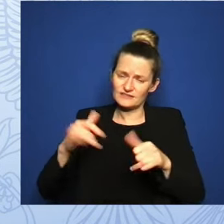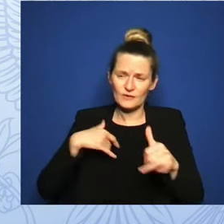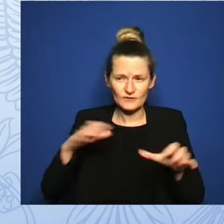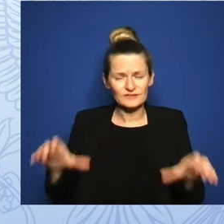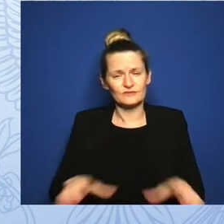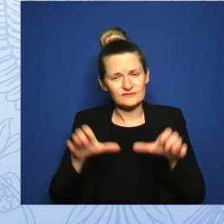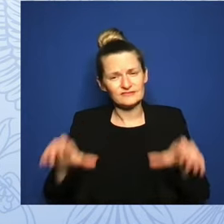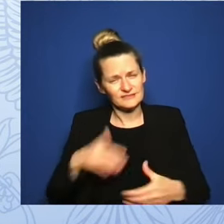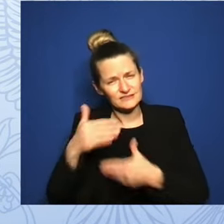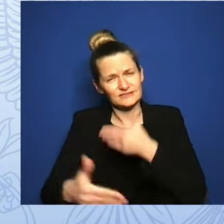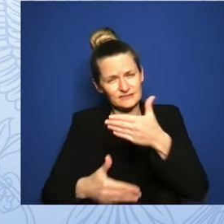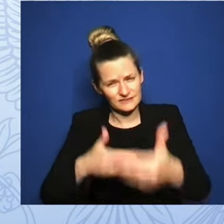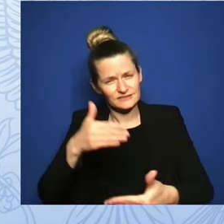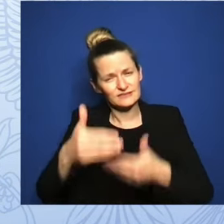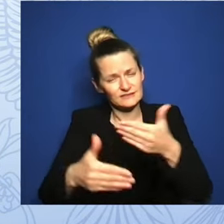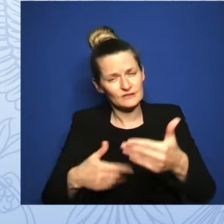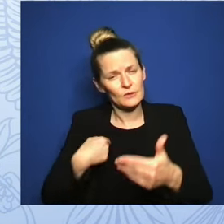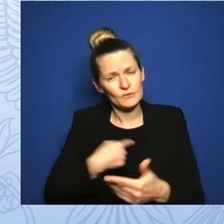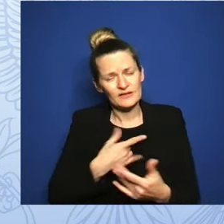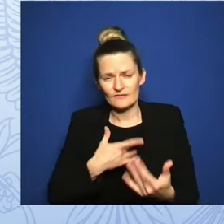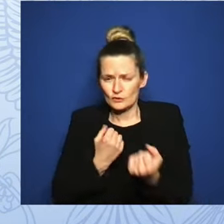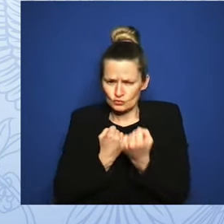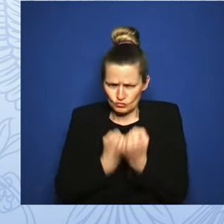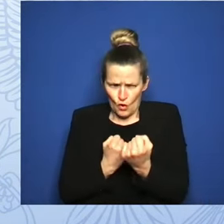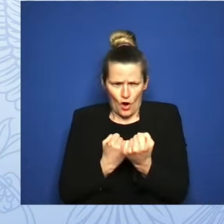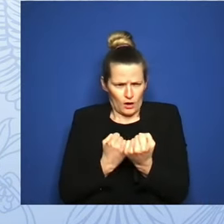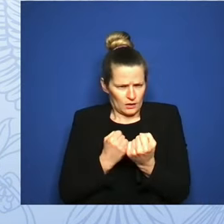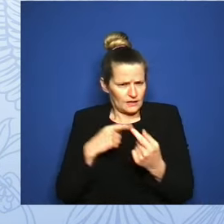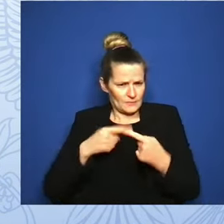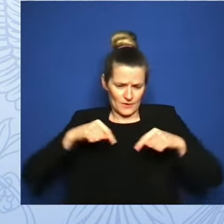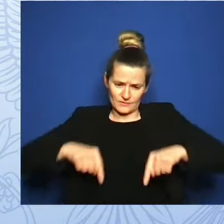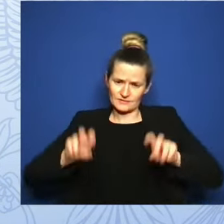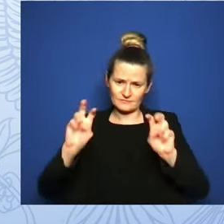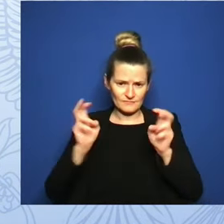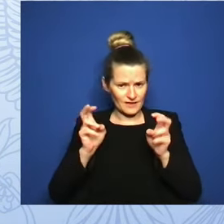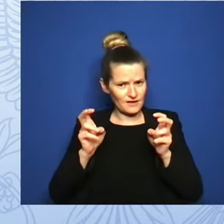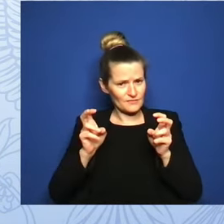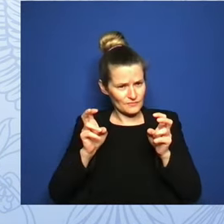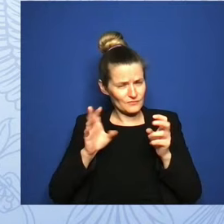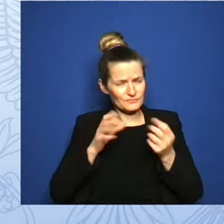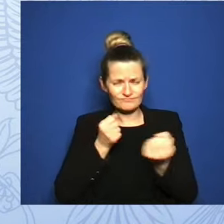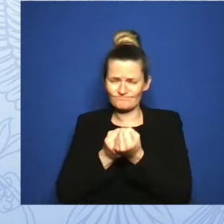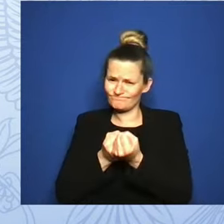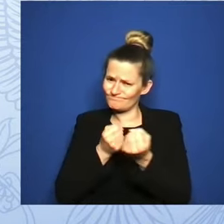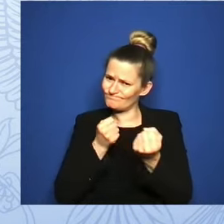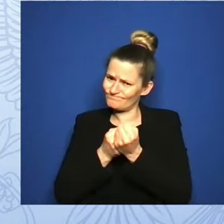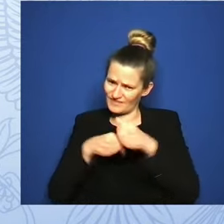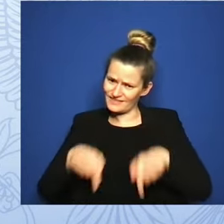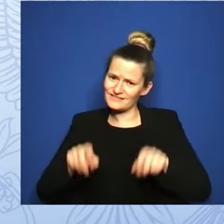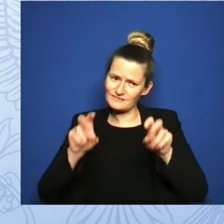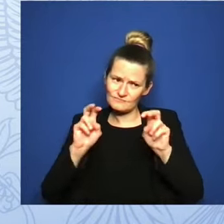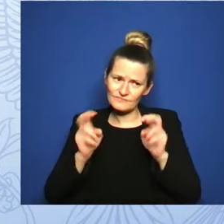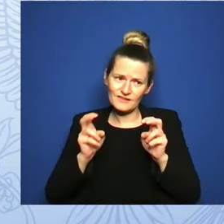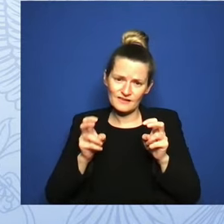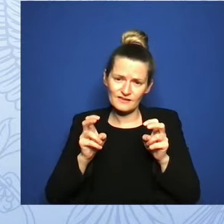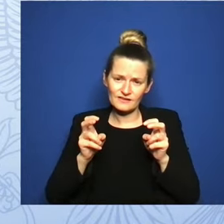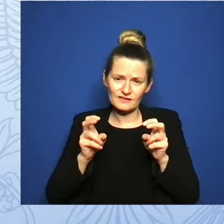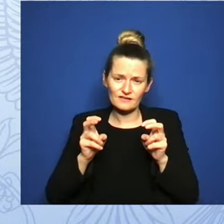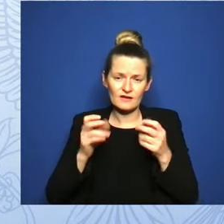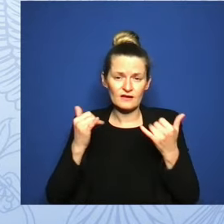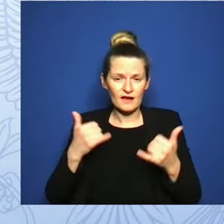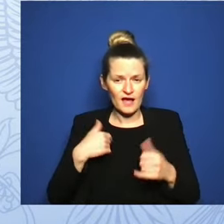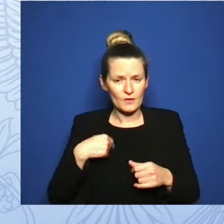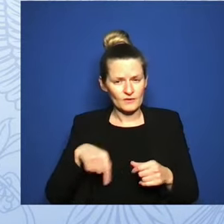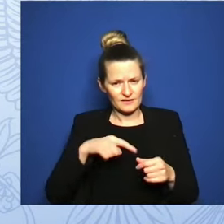strongly about. We've also taken steps to strengthen privacy protections for reproductive health care information so that